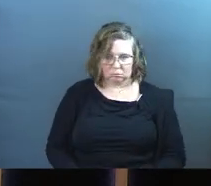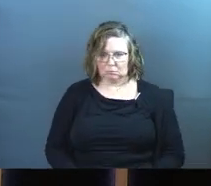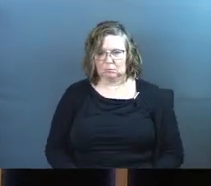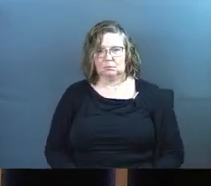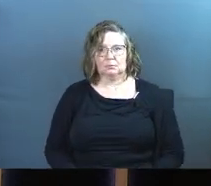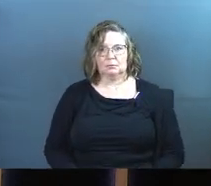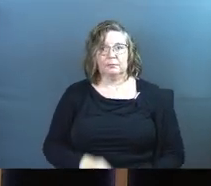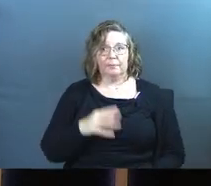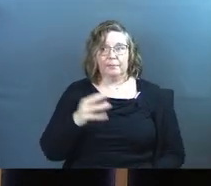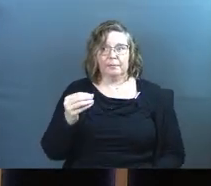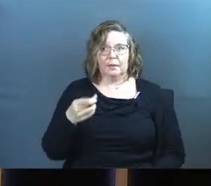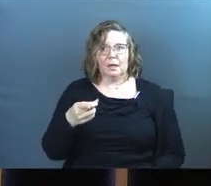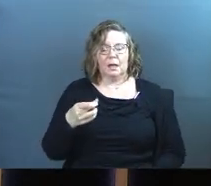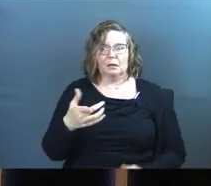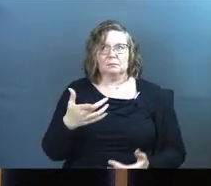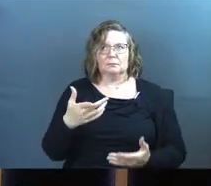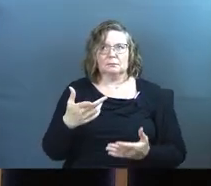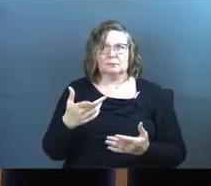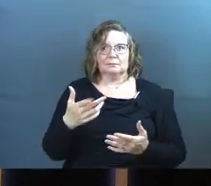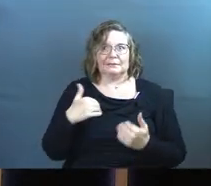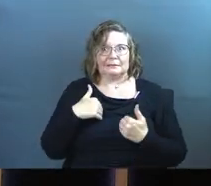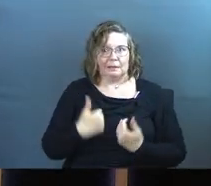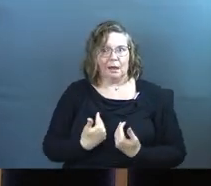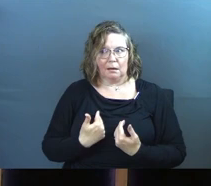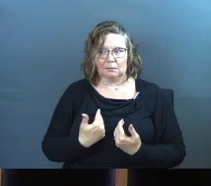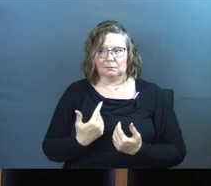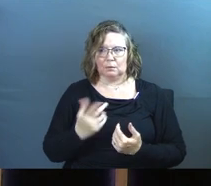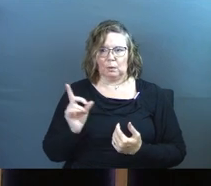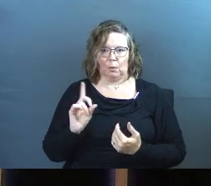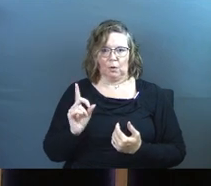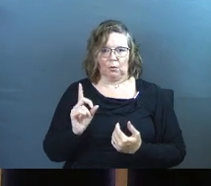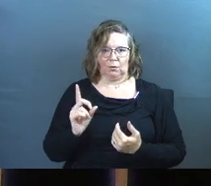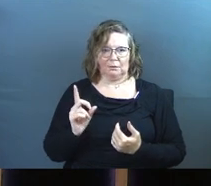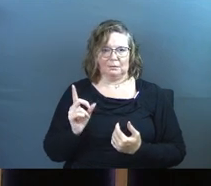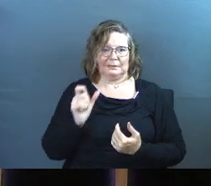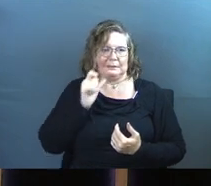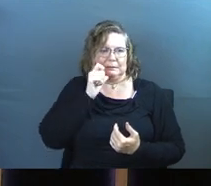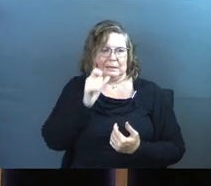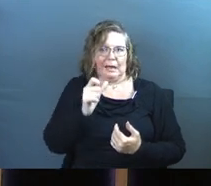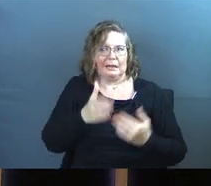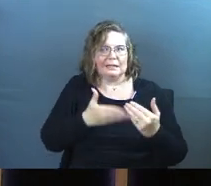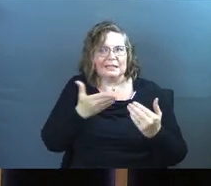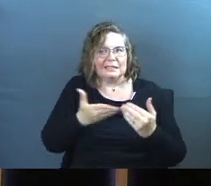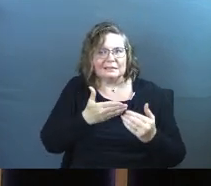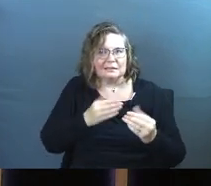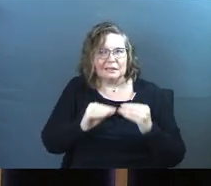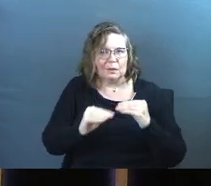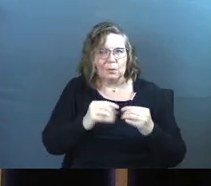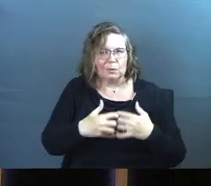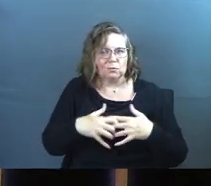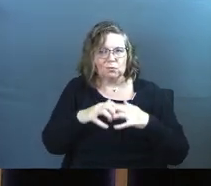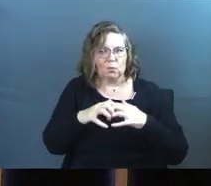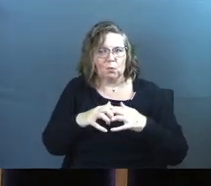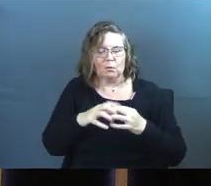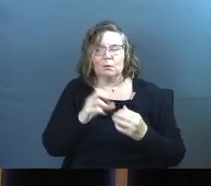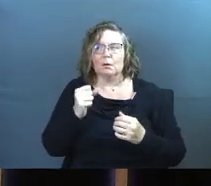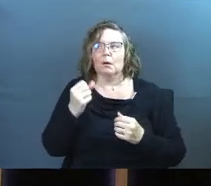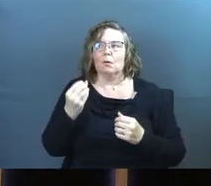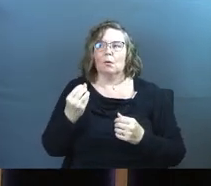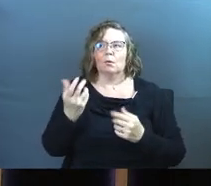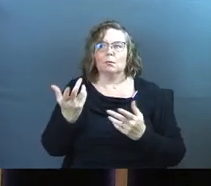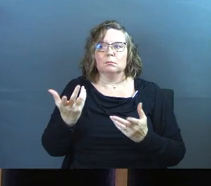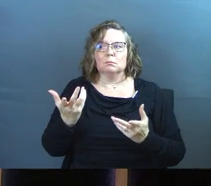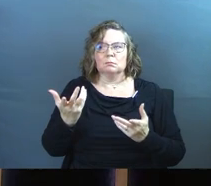And you reach a place of tiredness where it's just not easily restored. And so